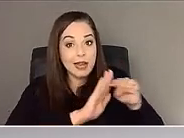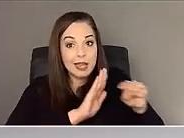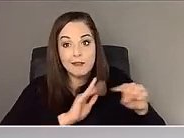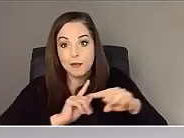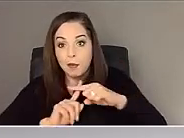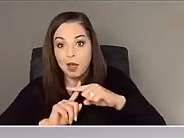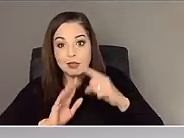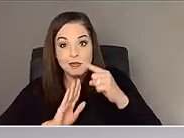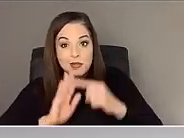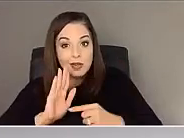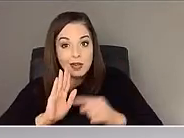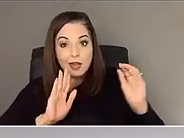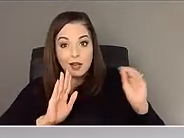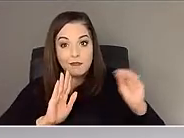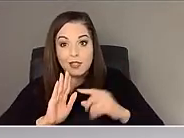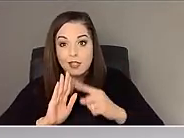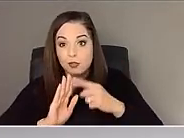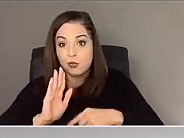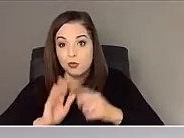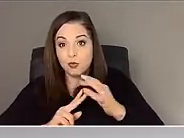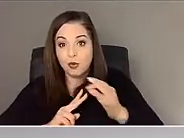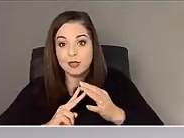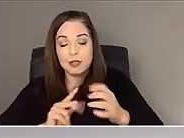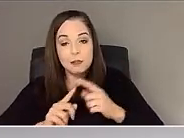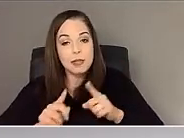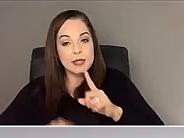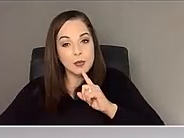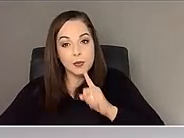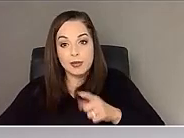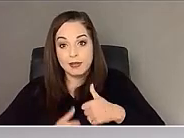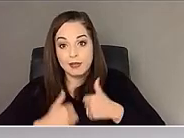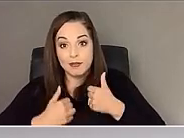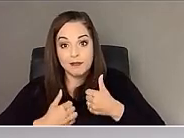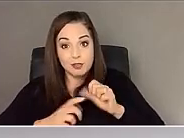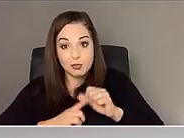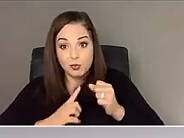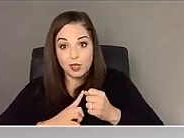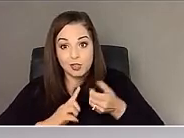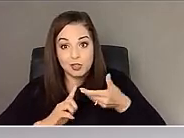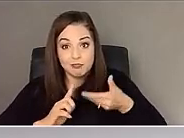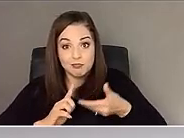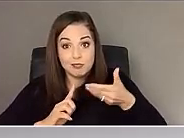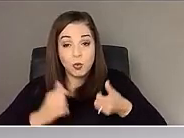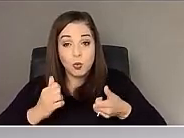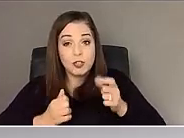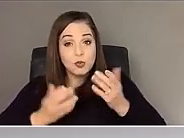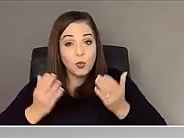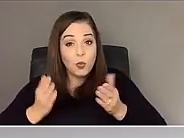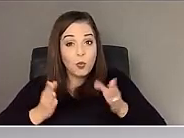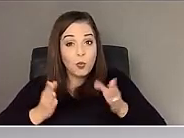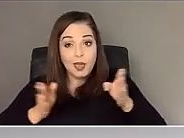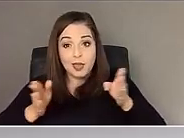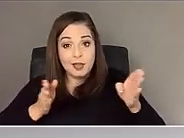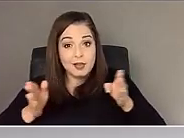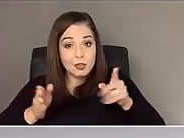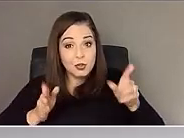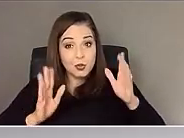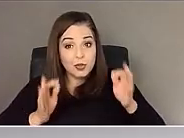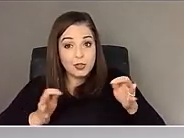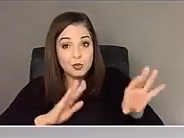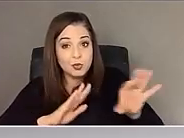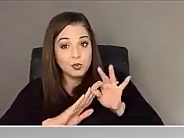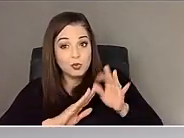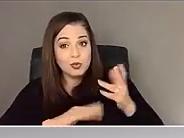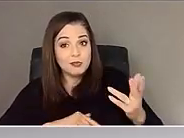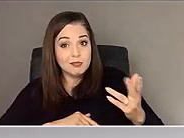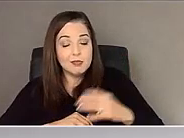of these choices, but this is, this is the reality of the situation and which way are you going to go? And when you take out